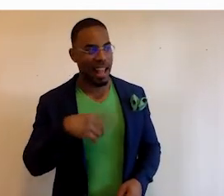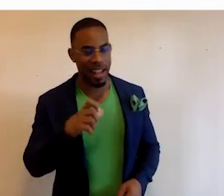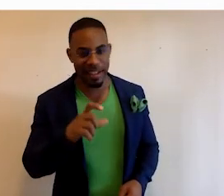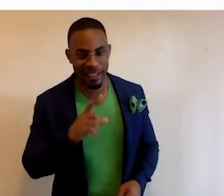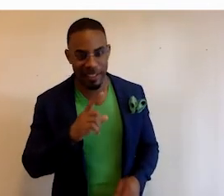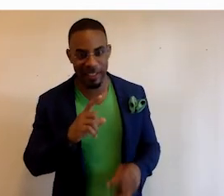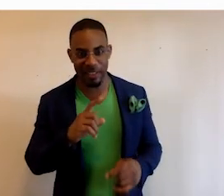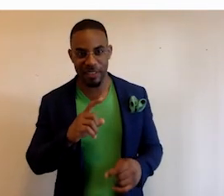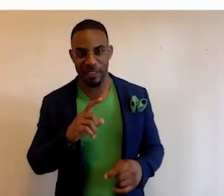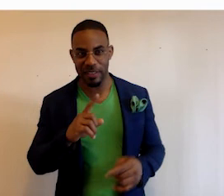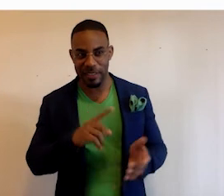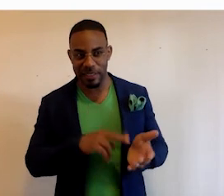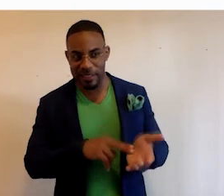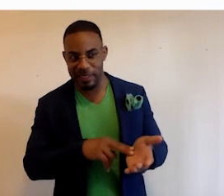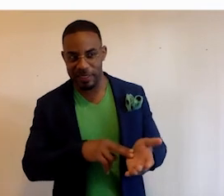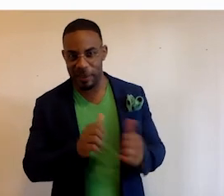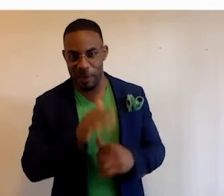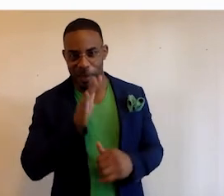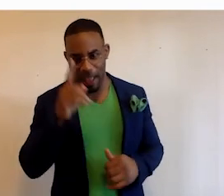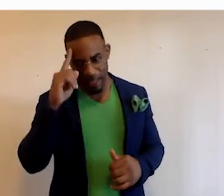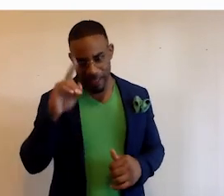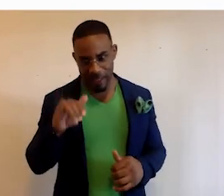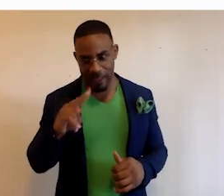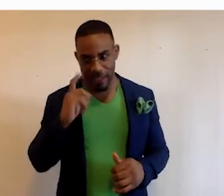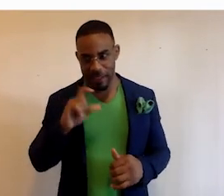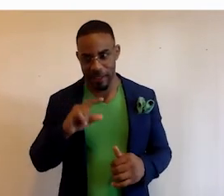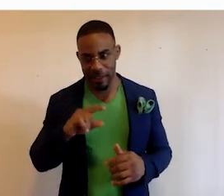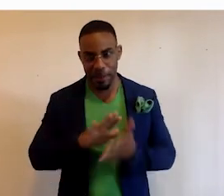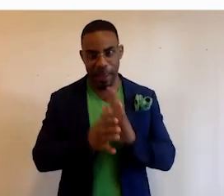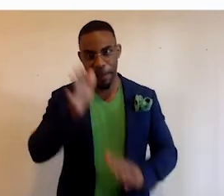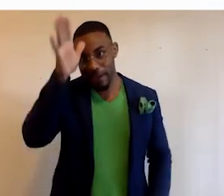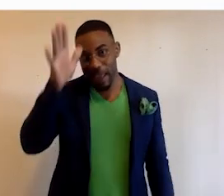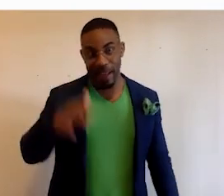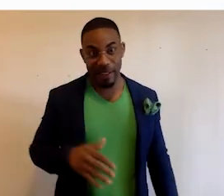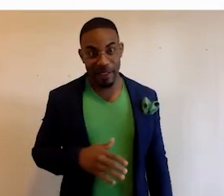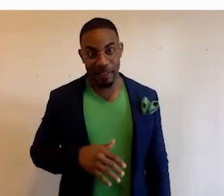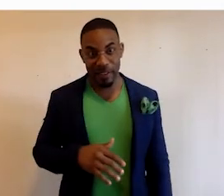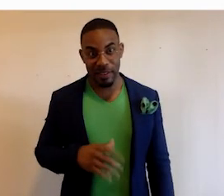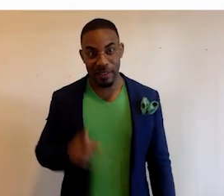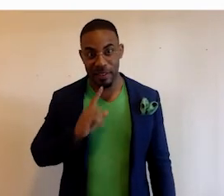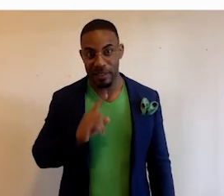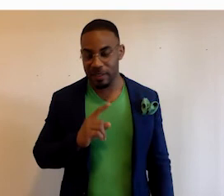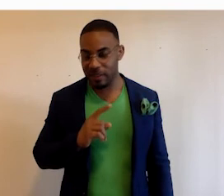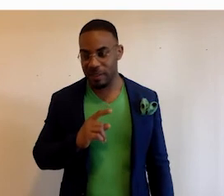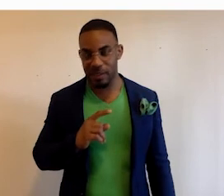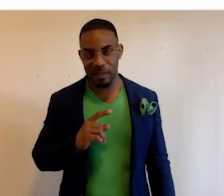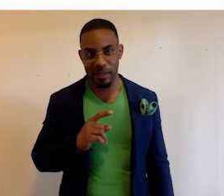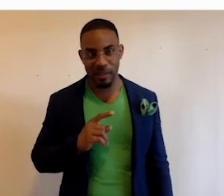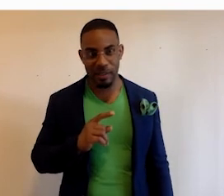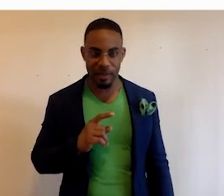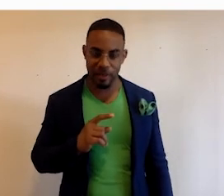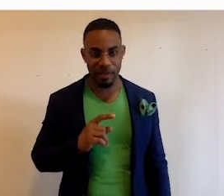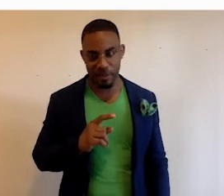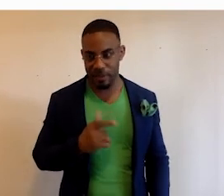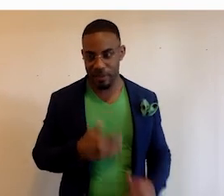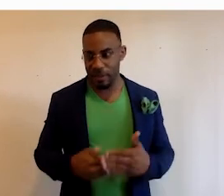to check in with his mom because I think little Ian just became a daddy. Oh. He invited me to his baby shower